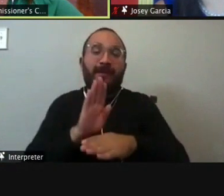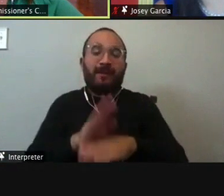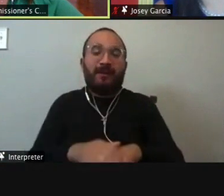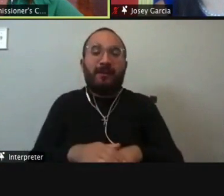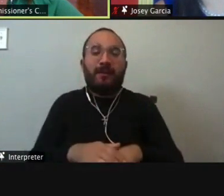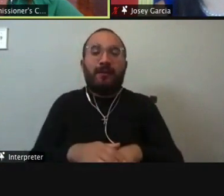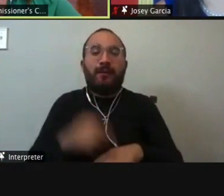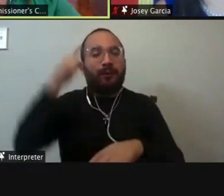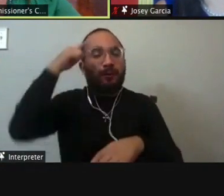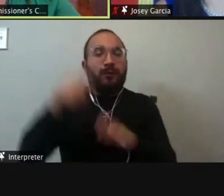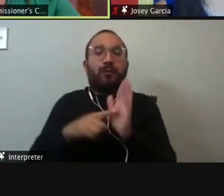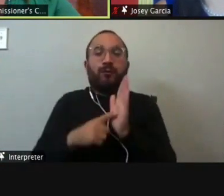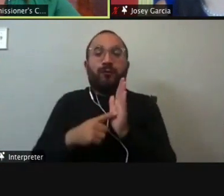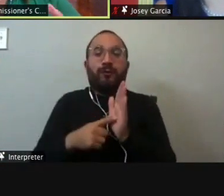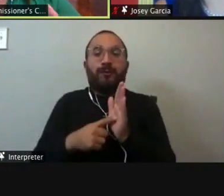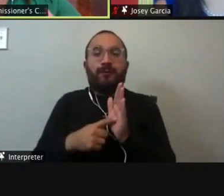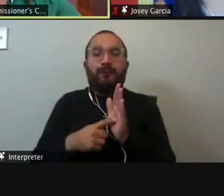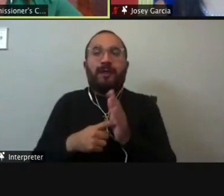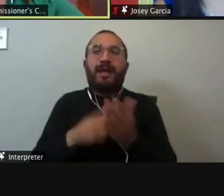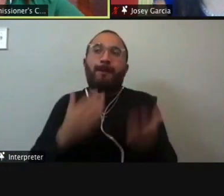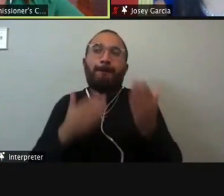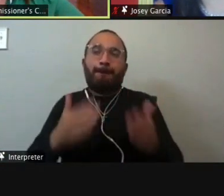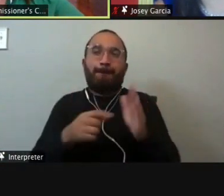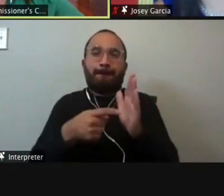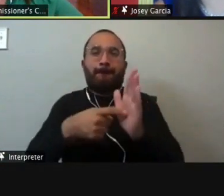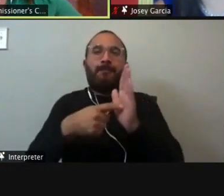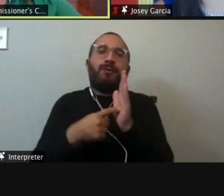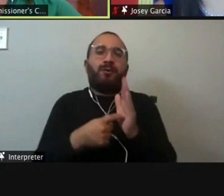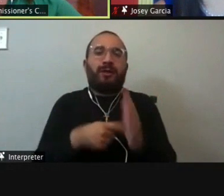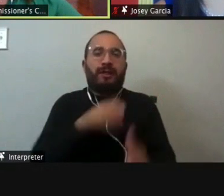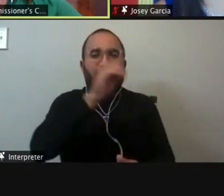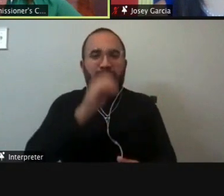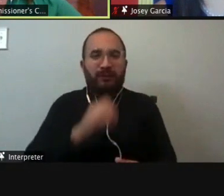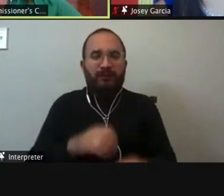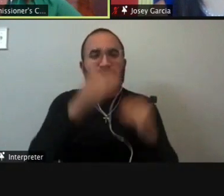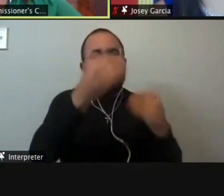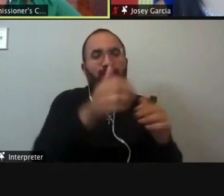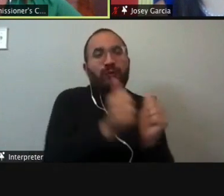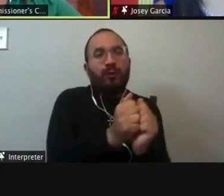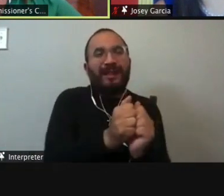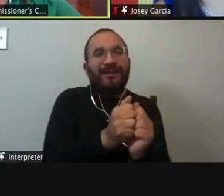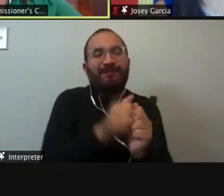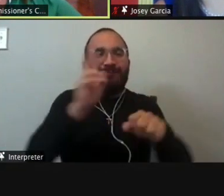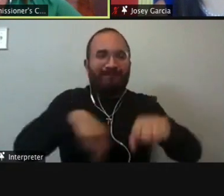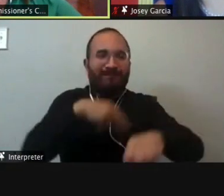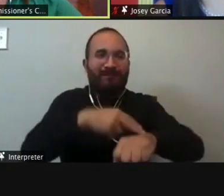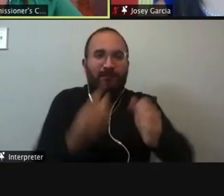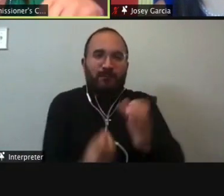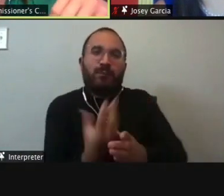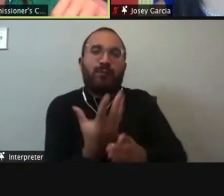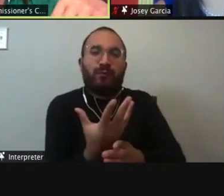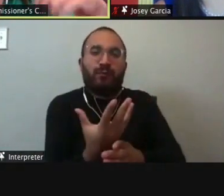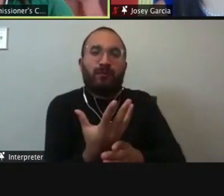require that a certain percentage of, um, the area be covered with native plants or, um, that